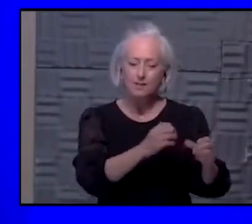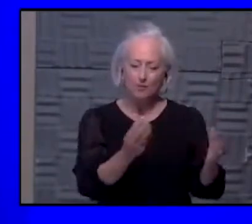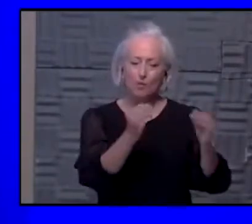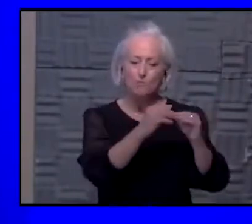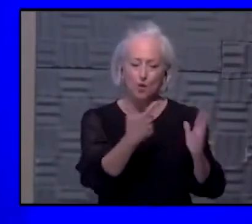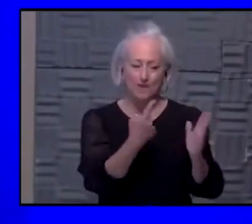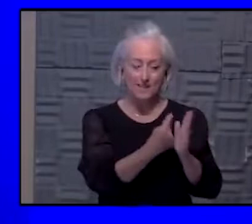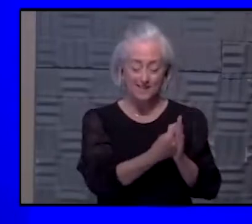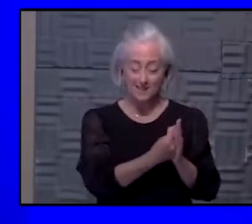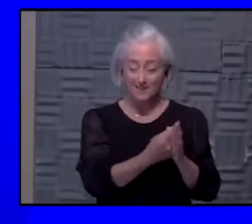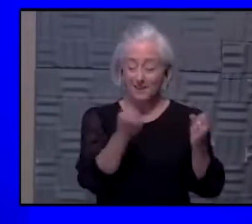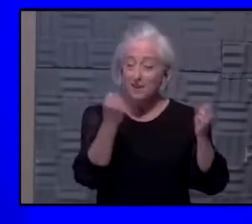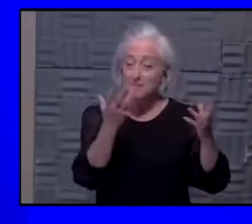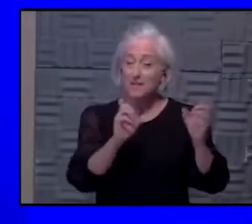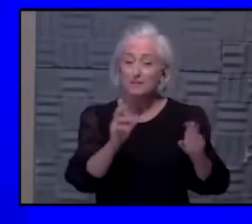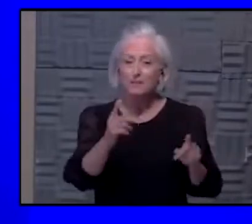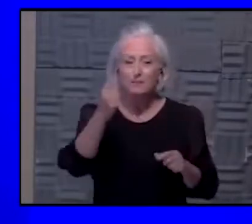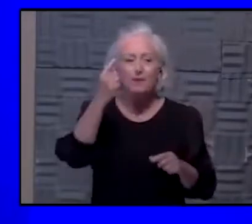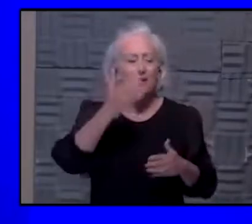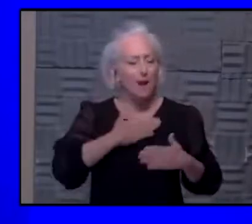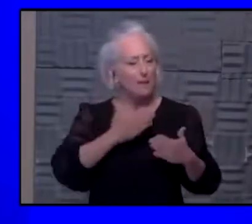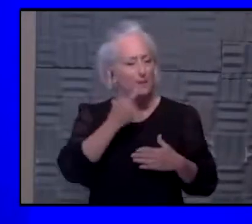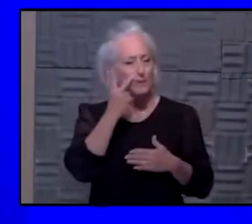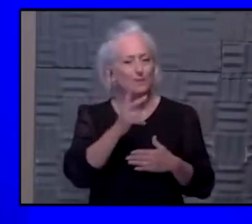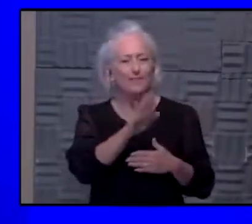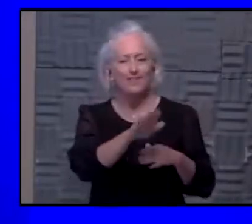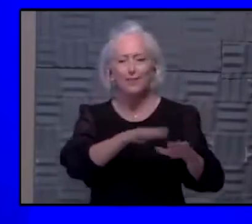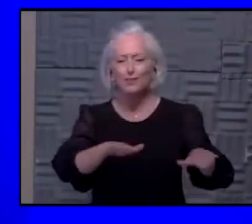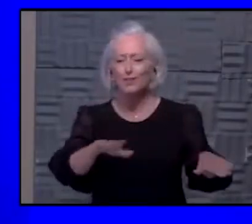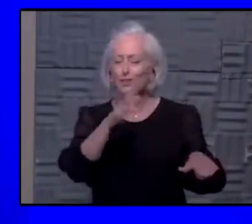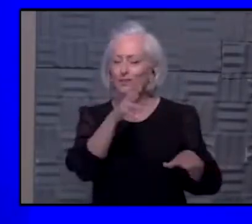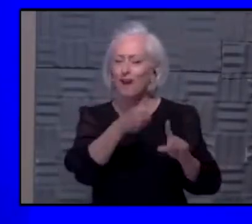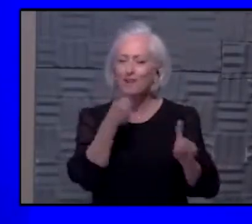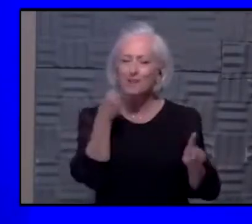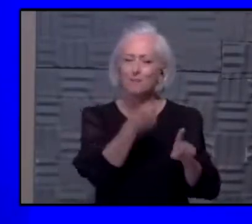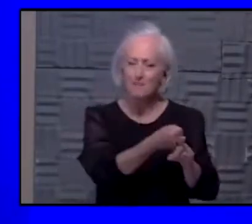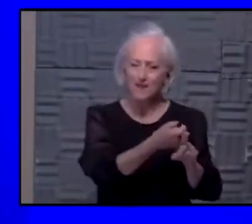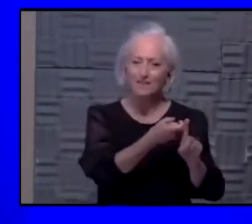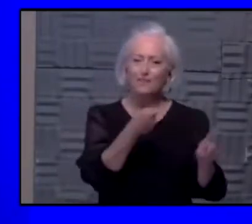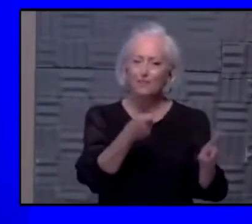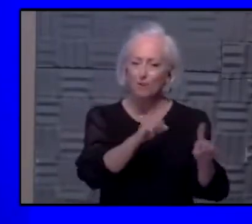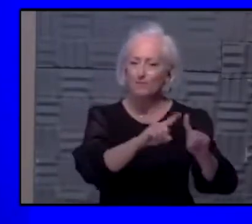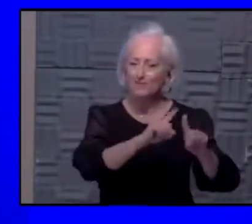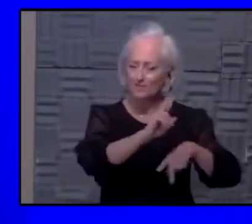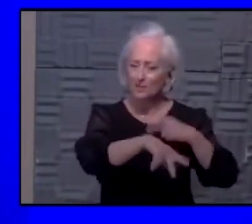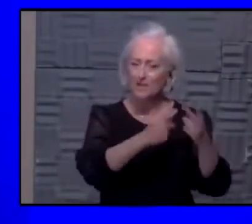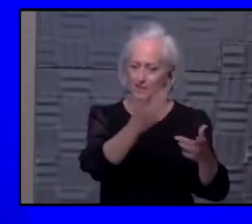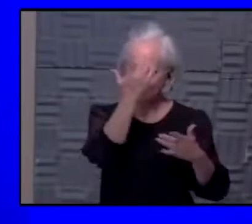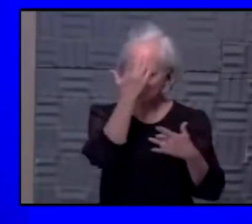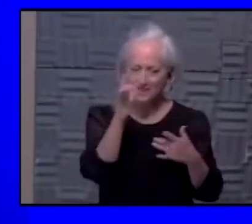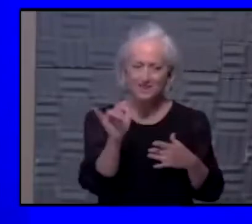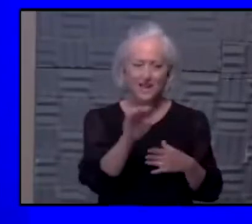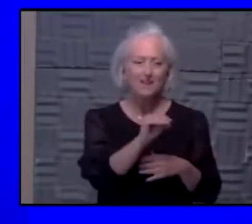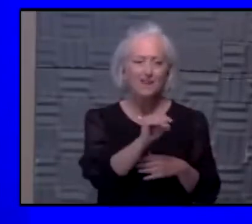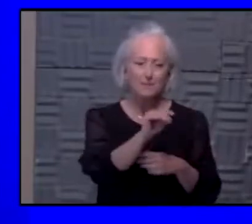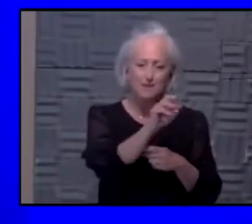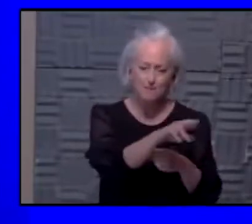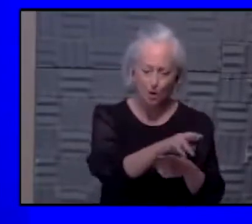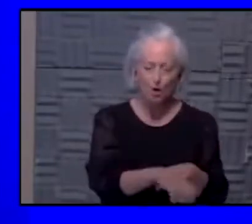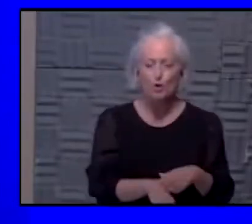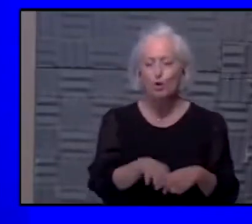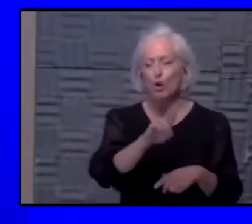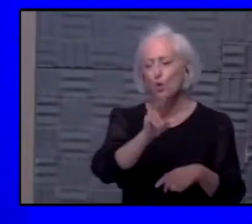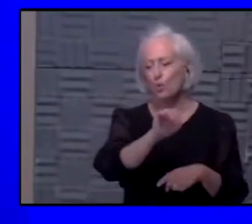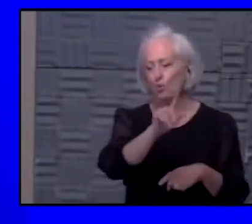preventable diseases like measles, mumps, and rubella. So they don't understand the impact of disease. Obviously, for this, we have. But I think to your